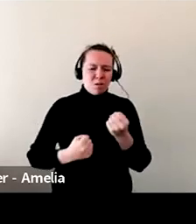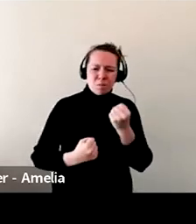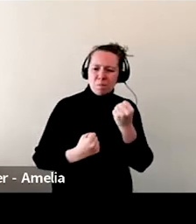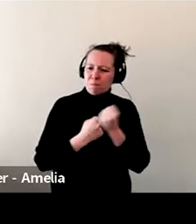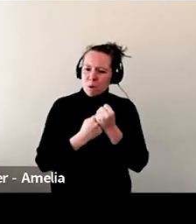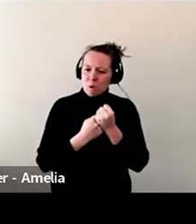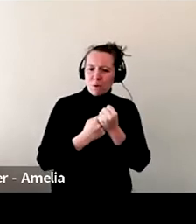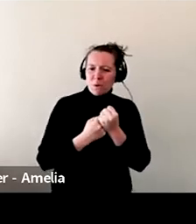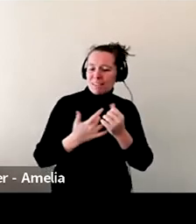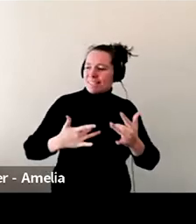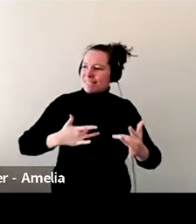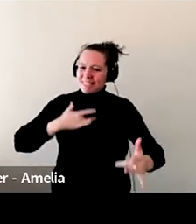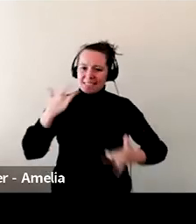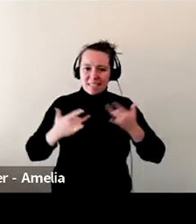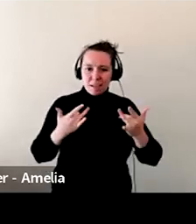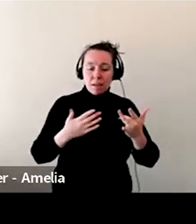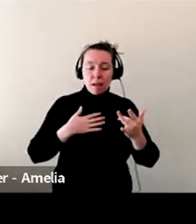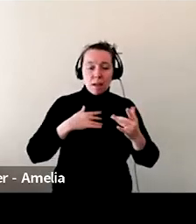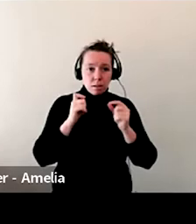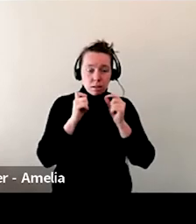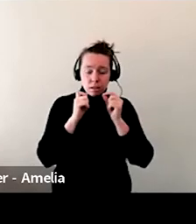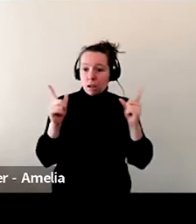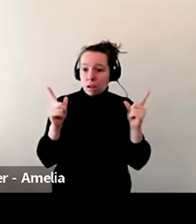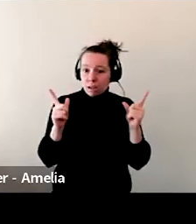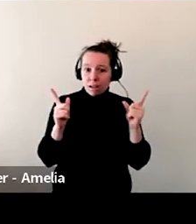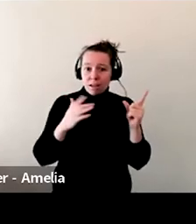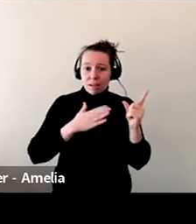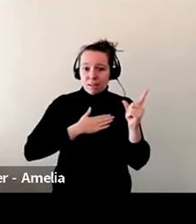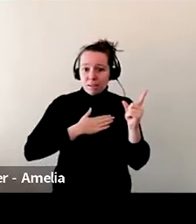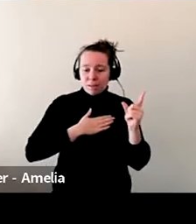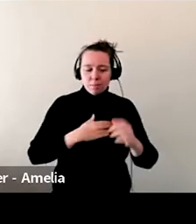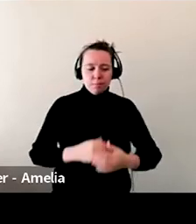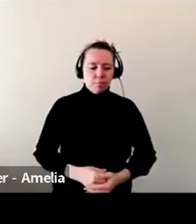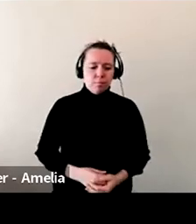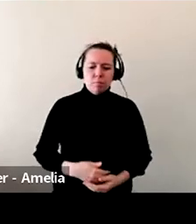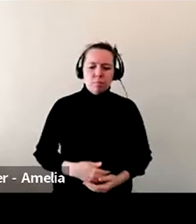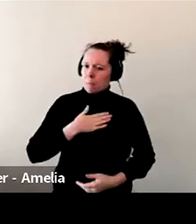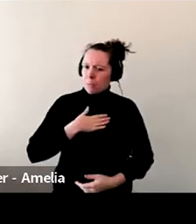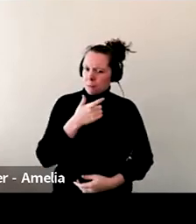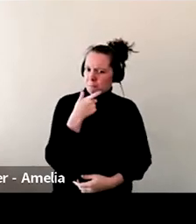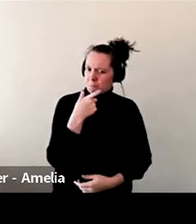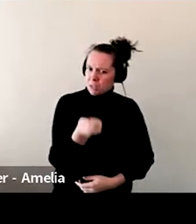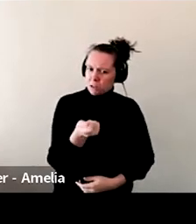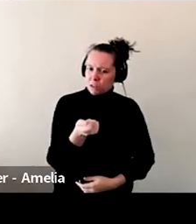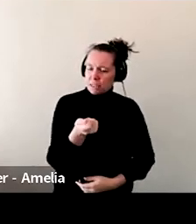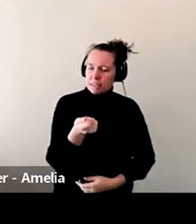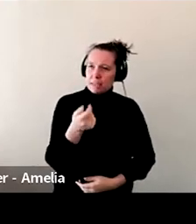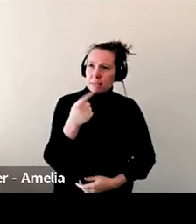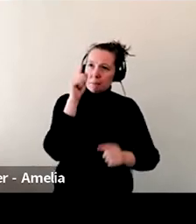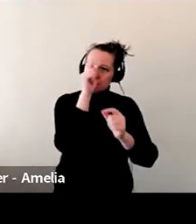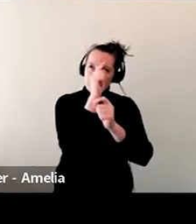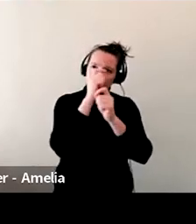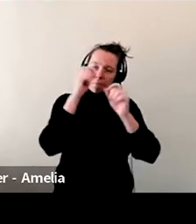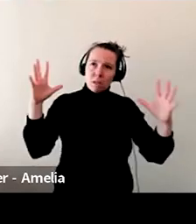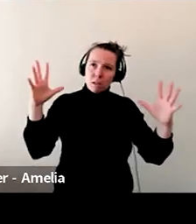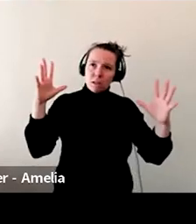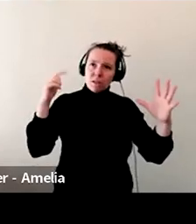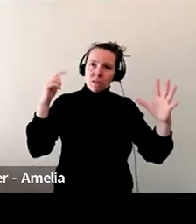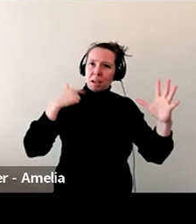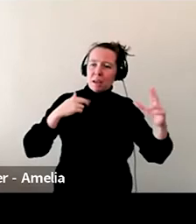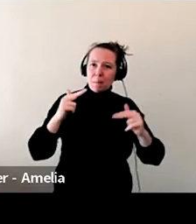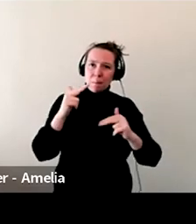know, for me, um, just my personal interest, a big part of it was creating a space with like a real energy.